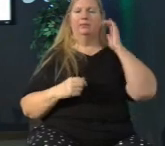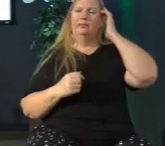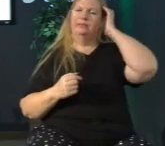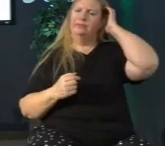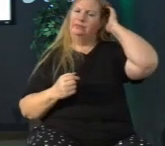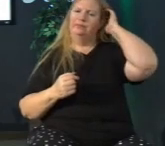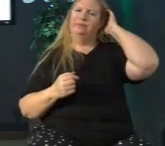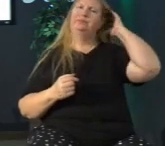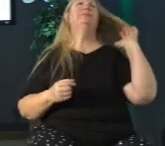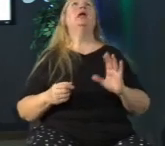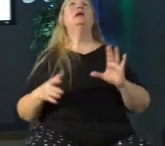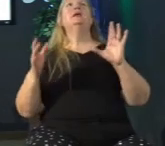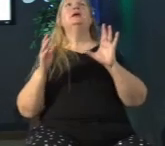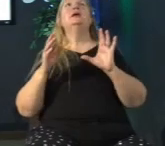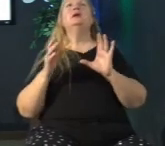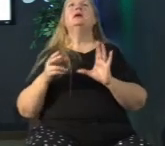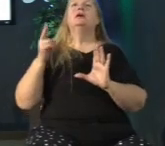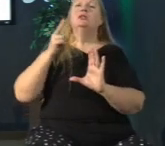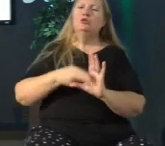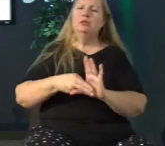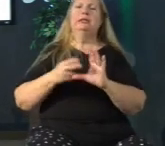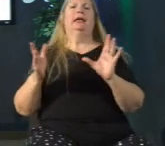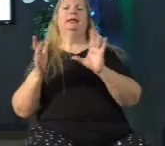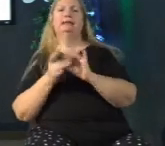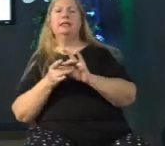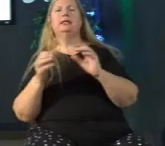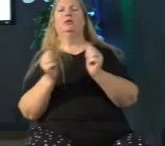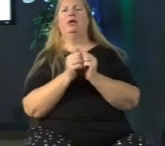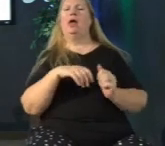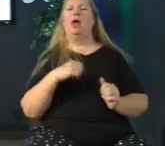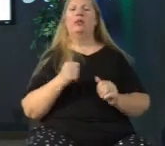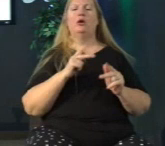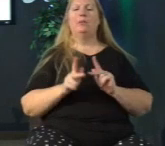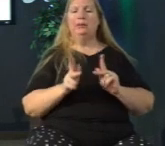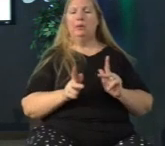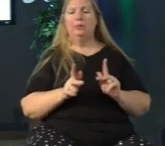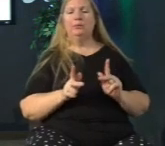by engaging with others by engaging by getting out there and doing something